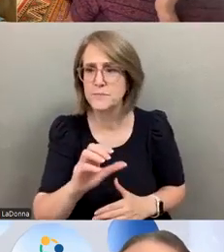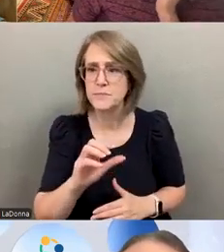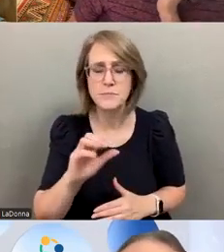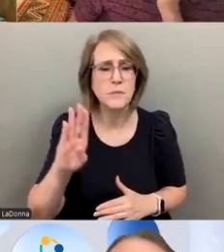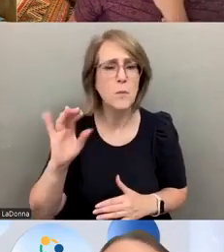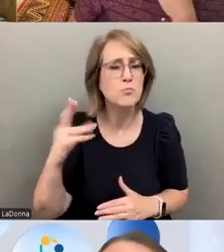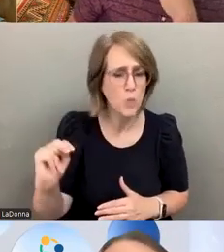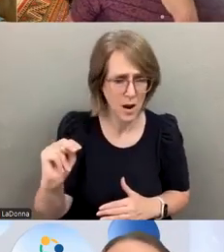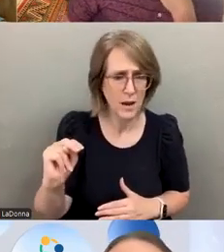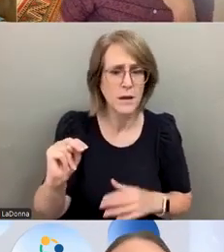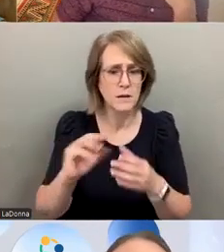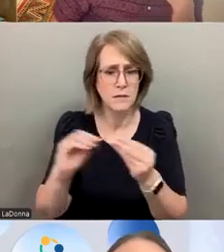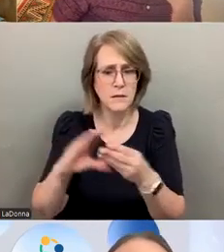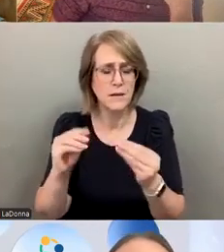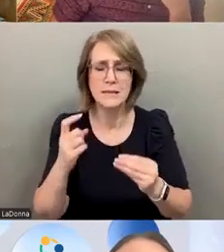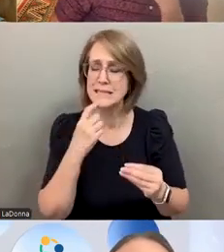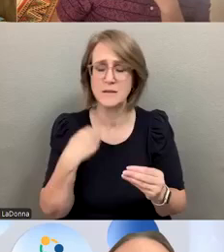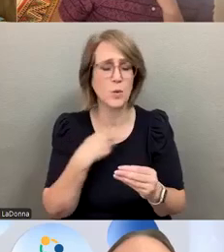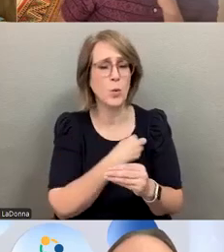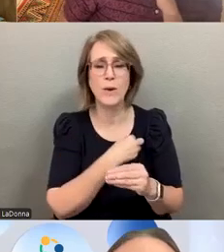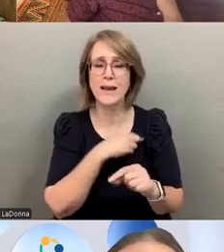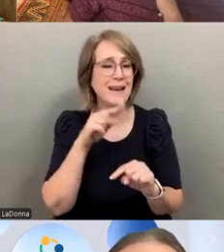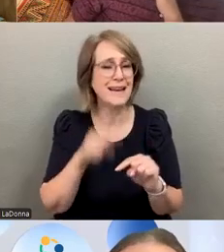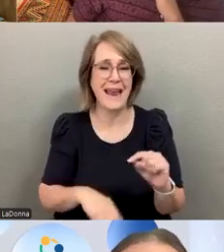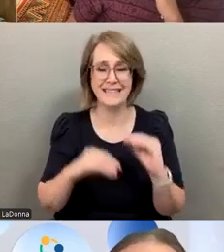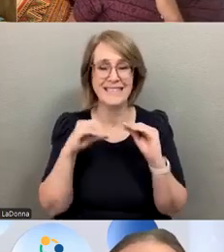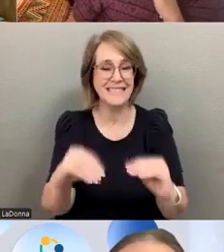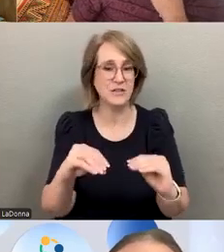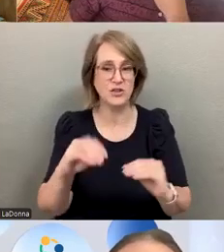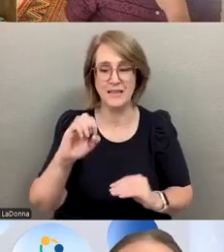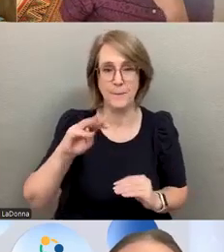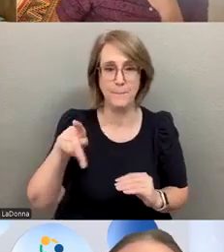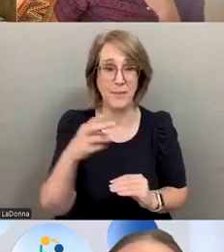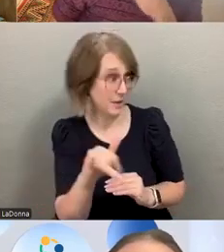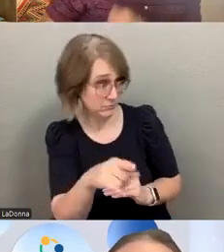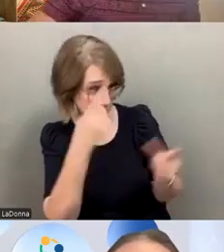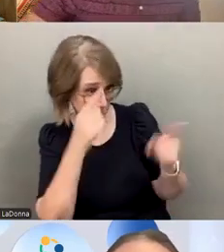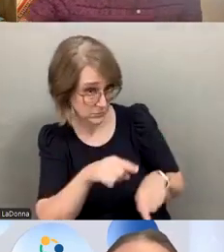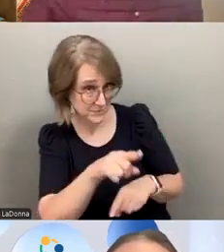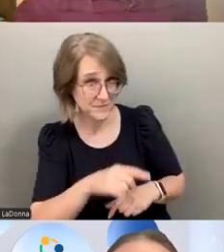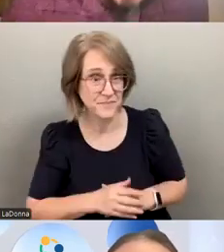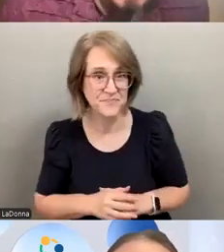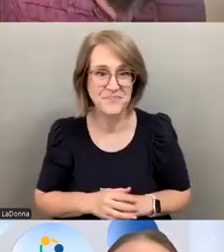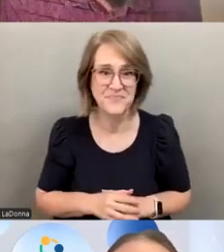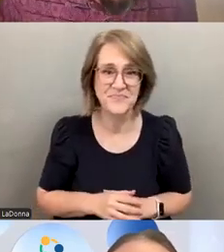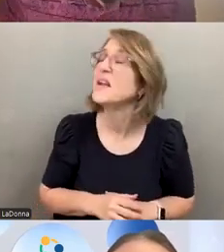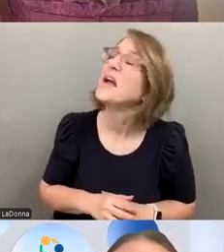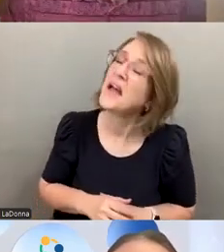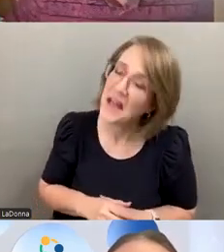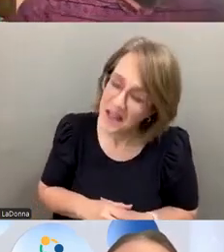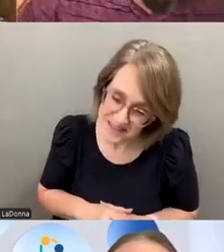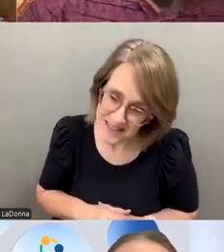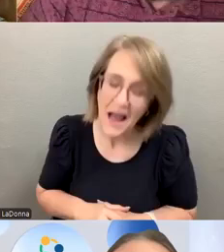Mashara said is he doesn't believe we can treat, we can actually teach empathy. What are your thoughts? I do believe